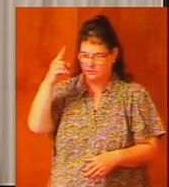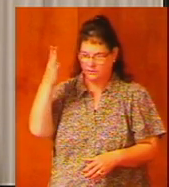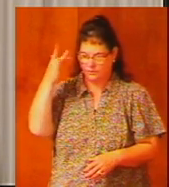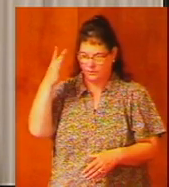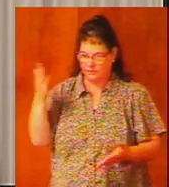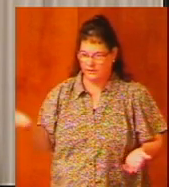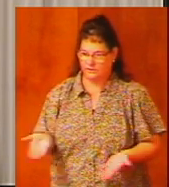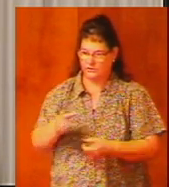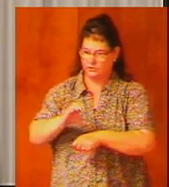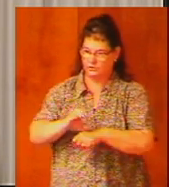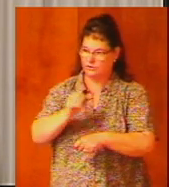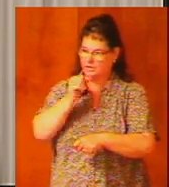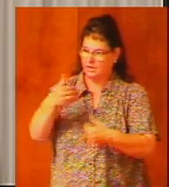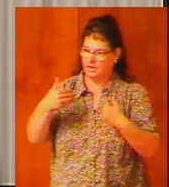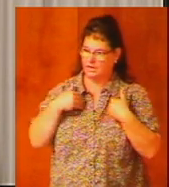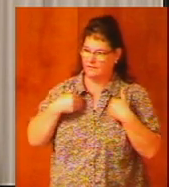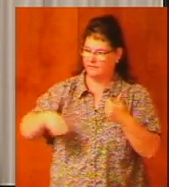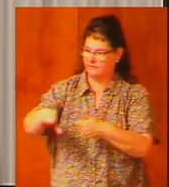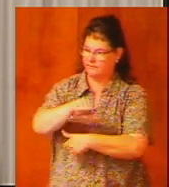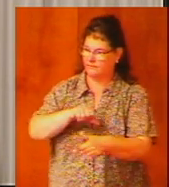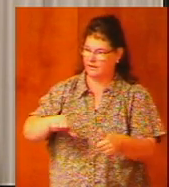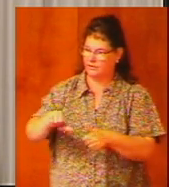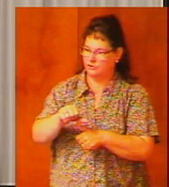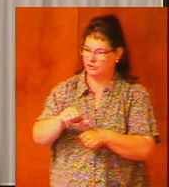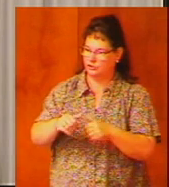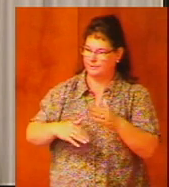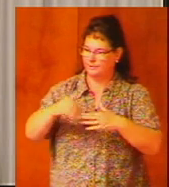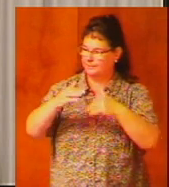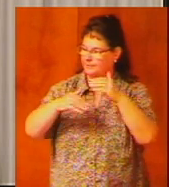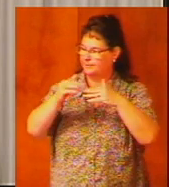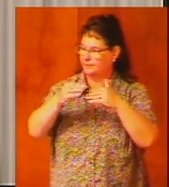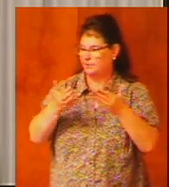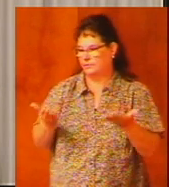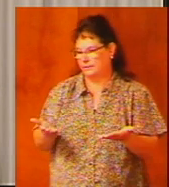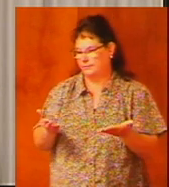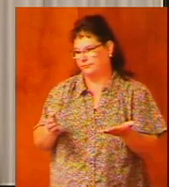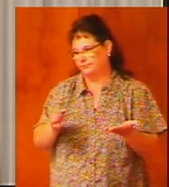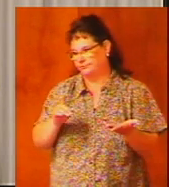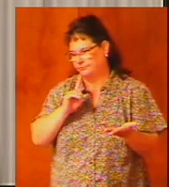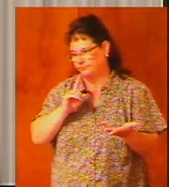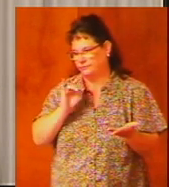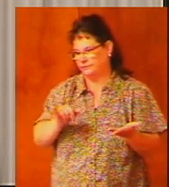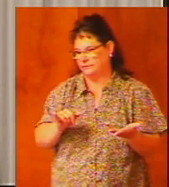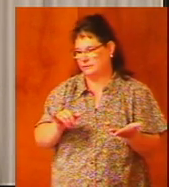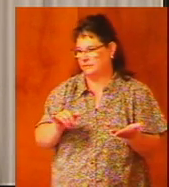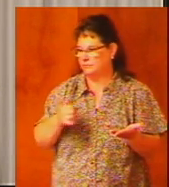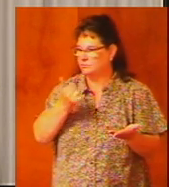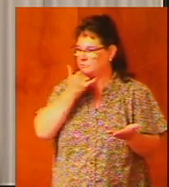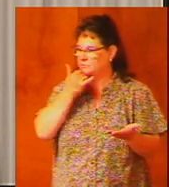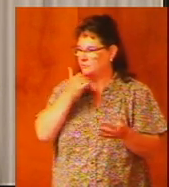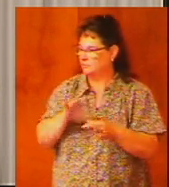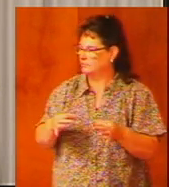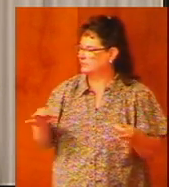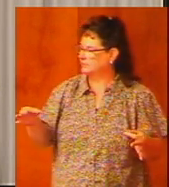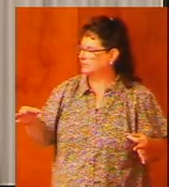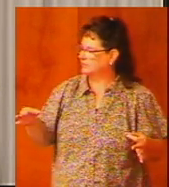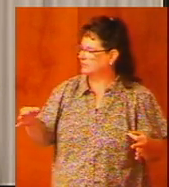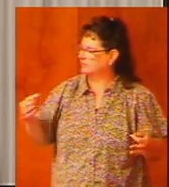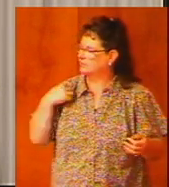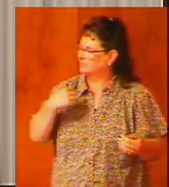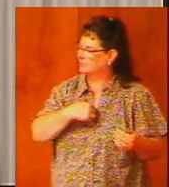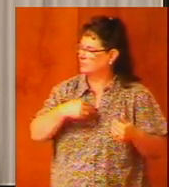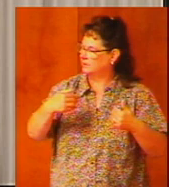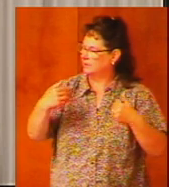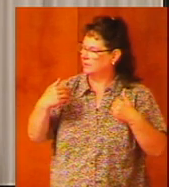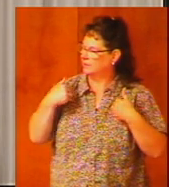this church doesn't have a fellowship hall well actually that's a misstatement we